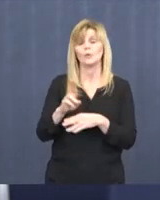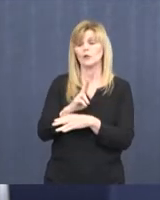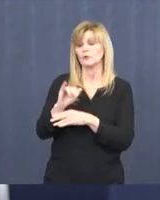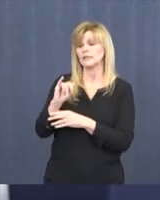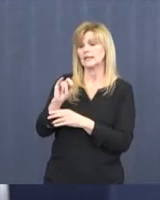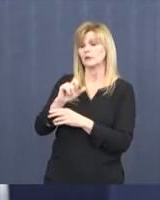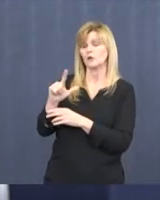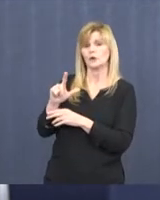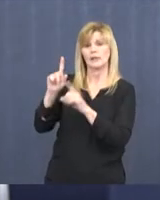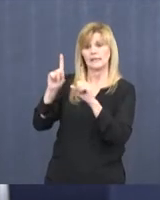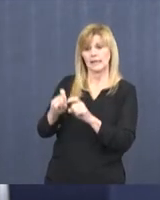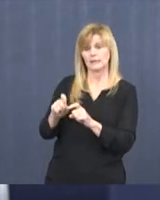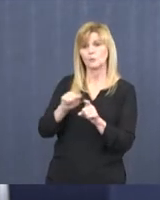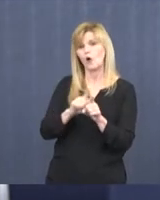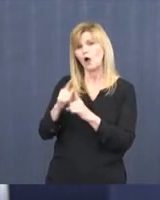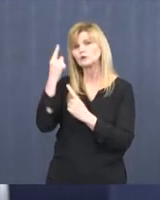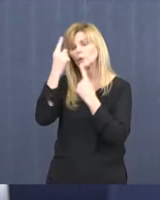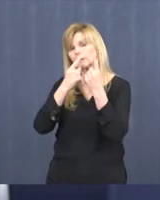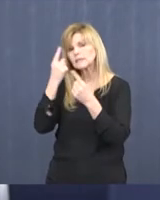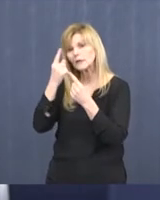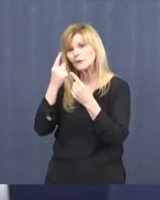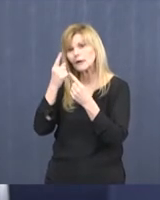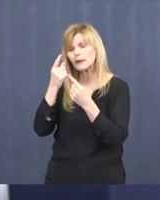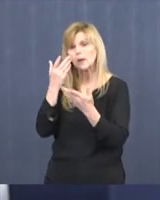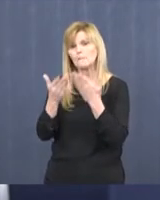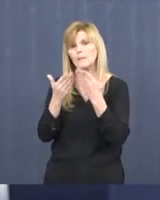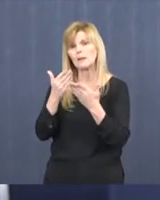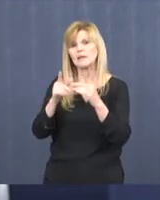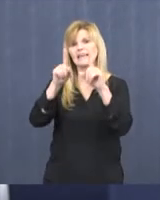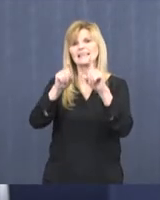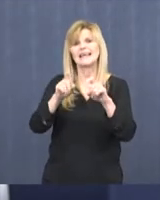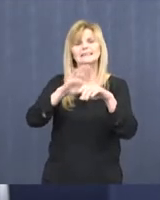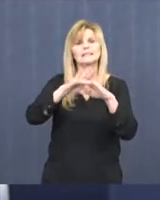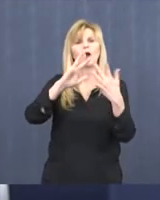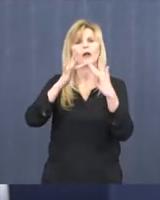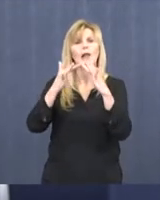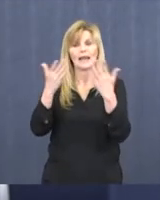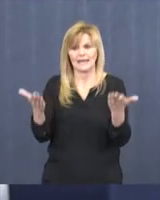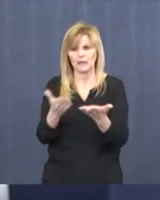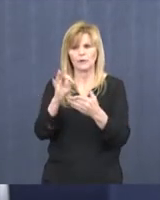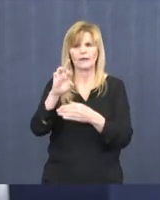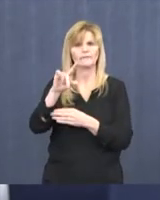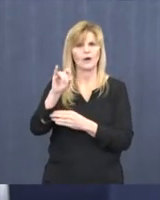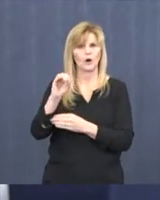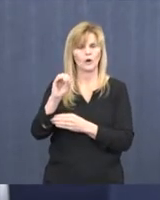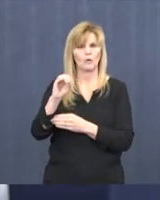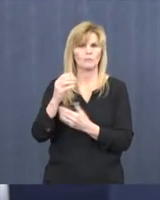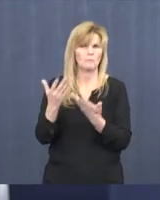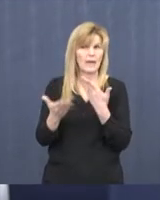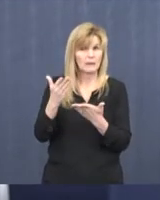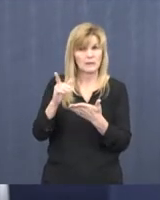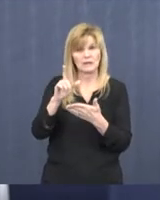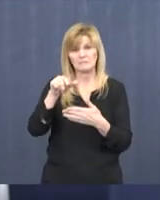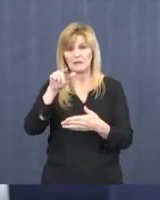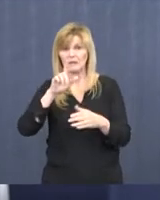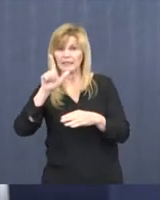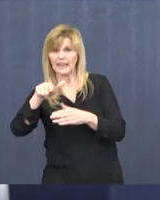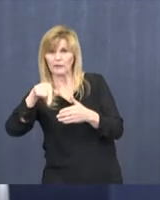actually, we're looking at bringing online testing right within Fargo by later this week.